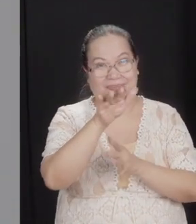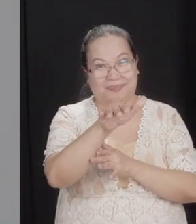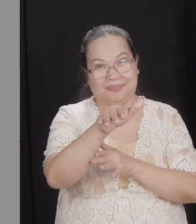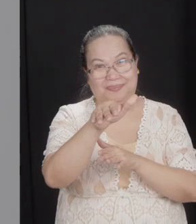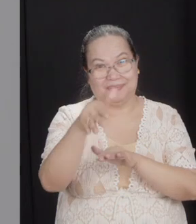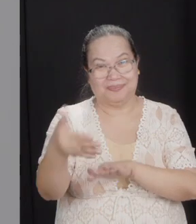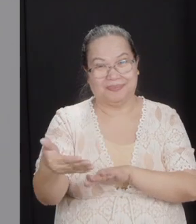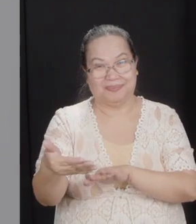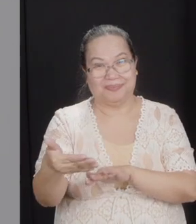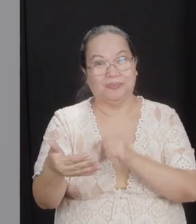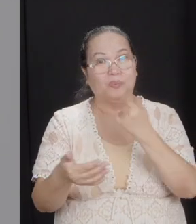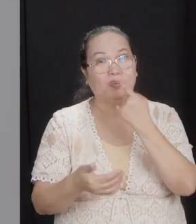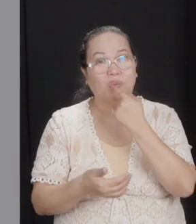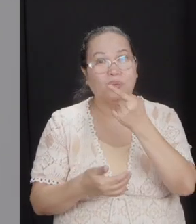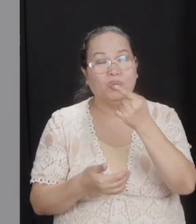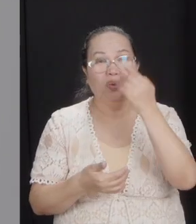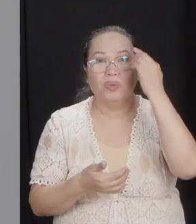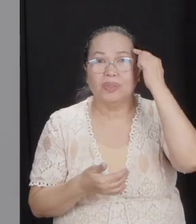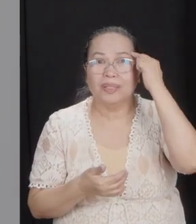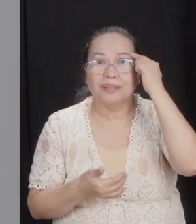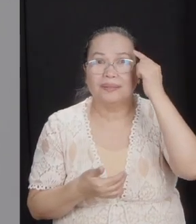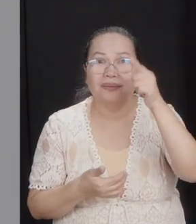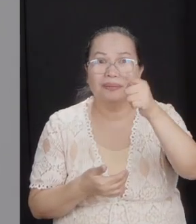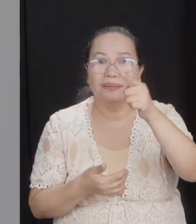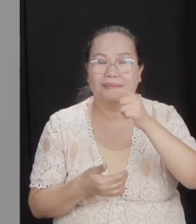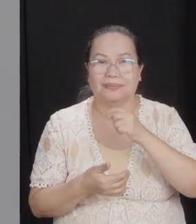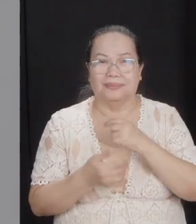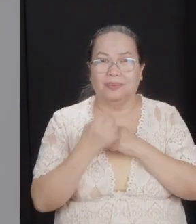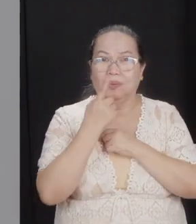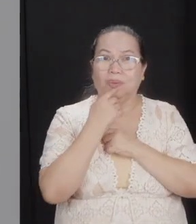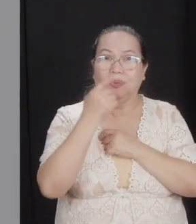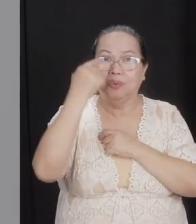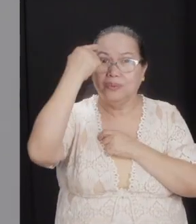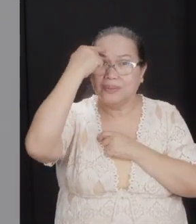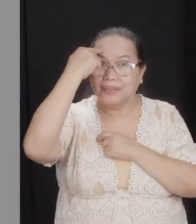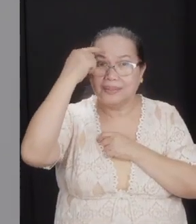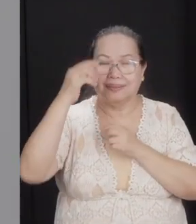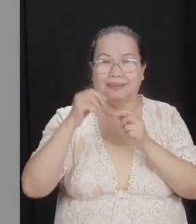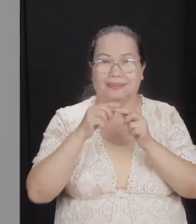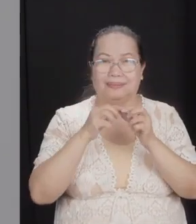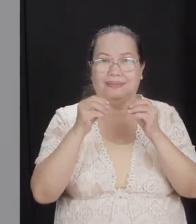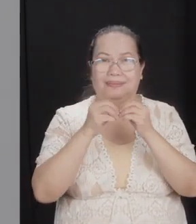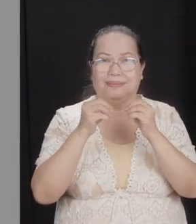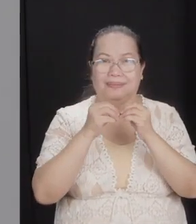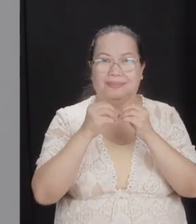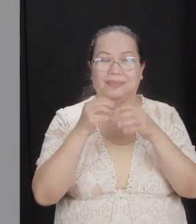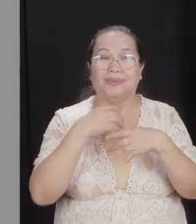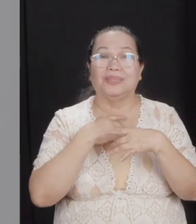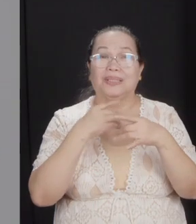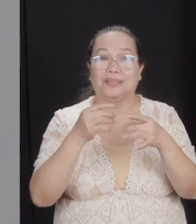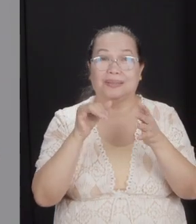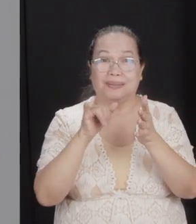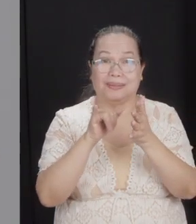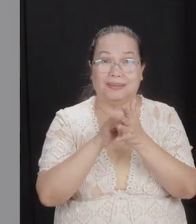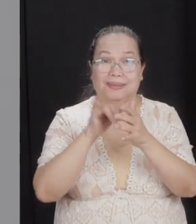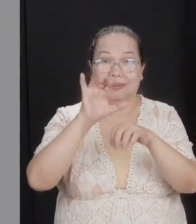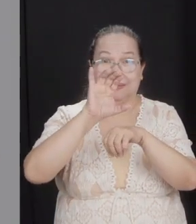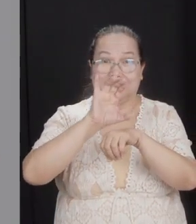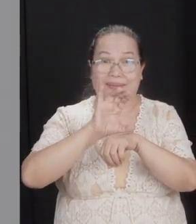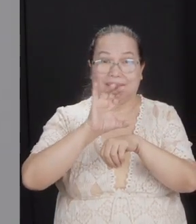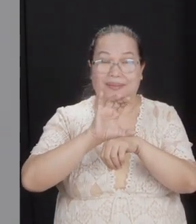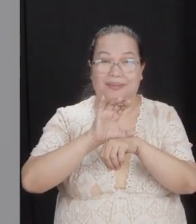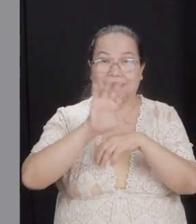Who do you think, who do you think is the most interested that this church,